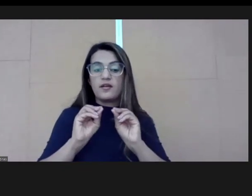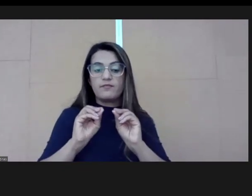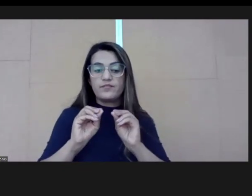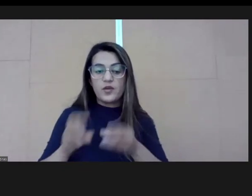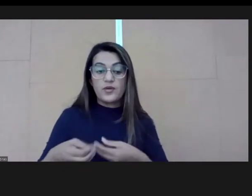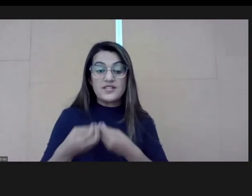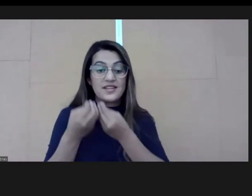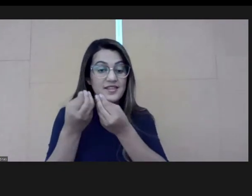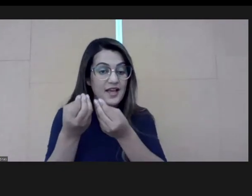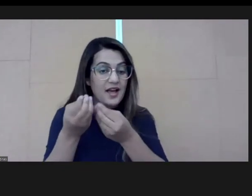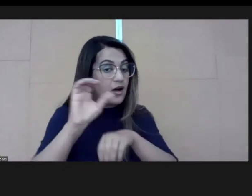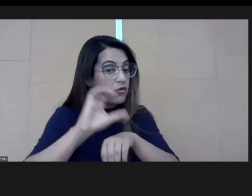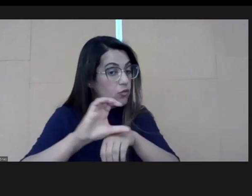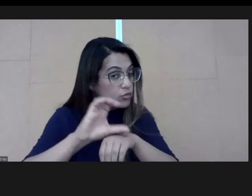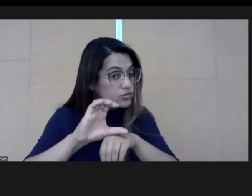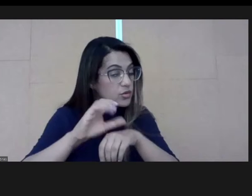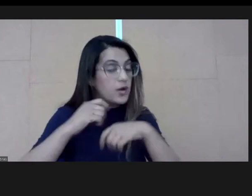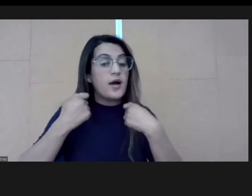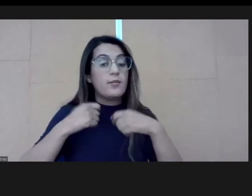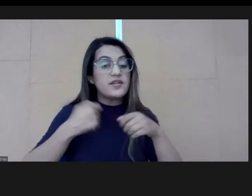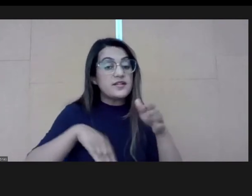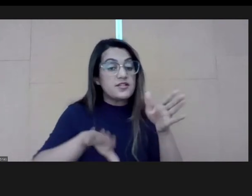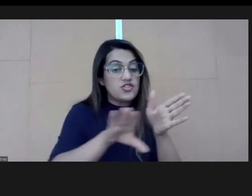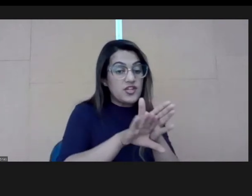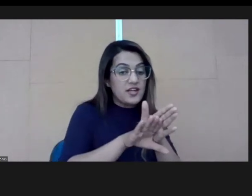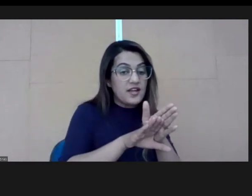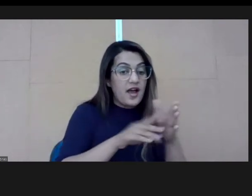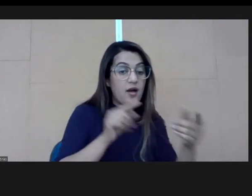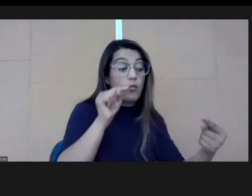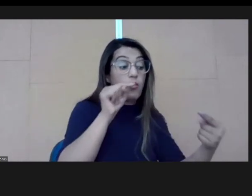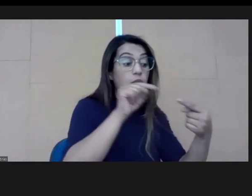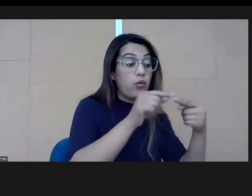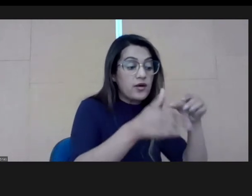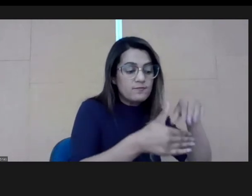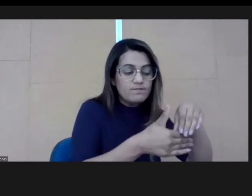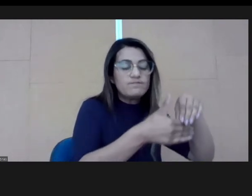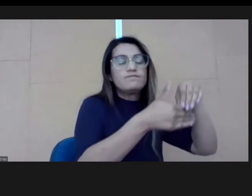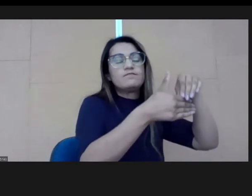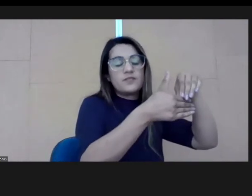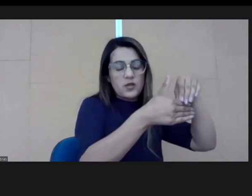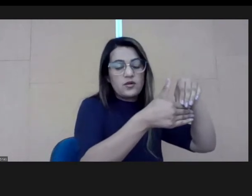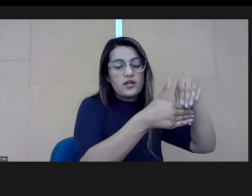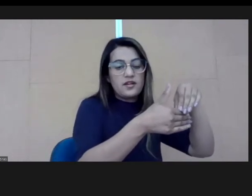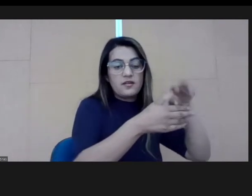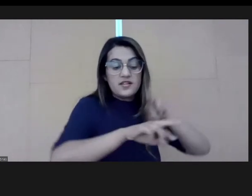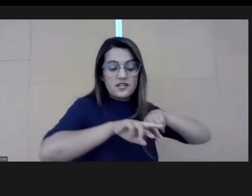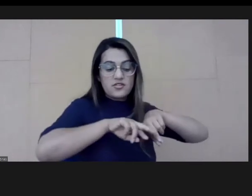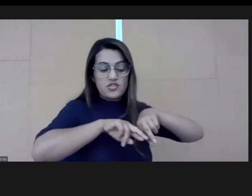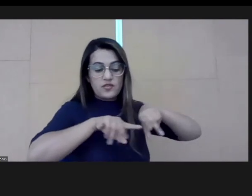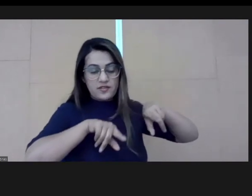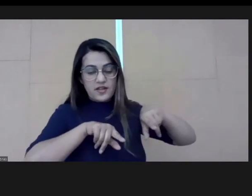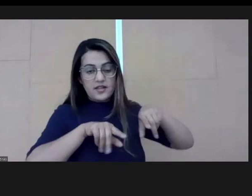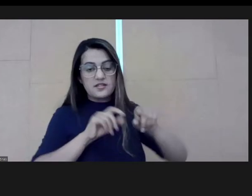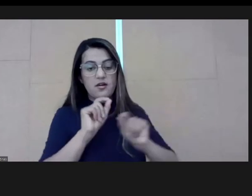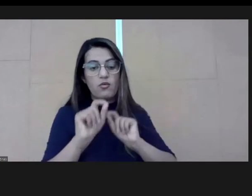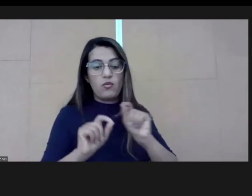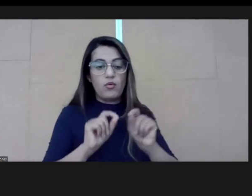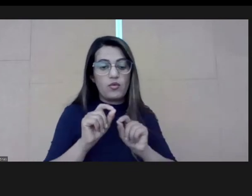because it's not enough to give courses. We have to reach that leader somehow.